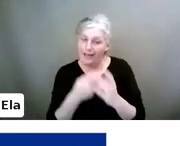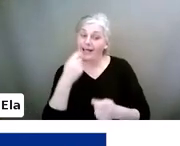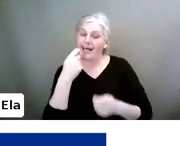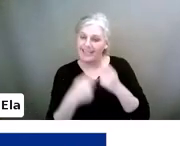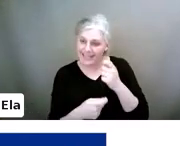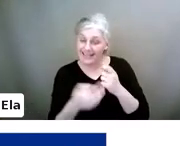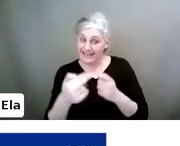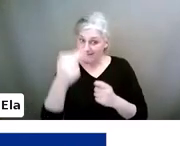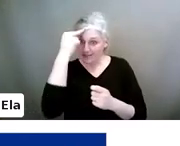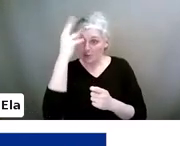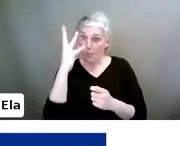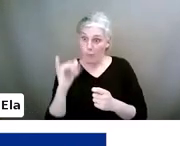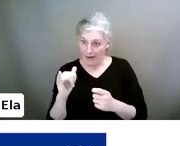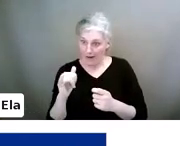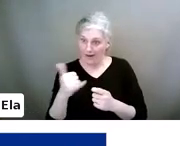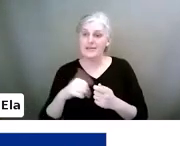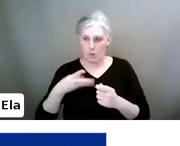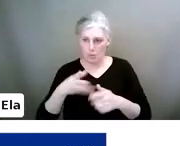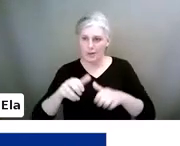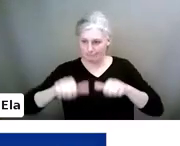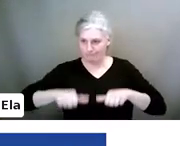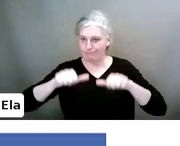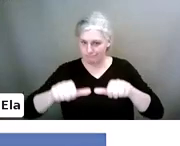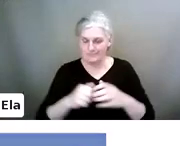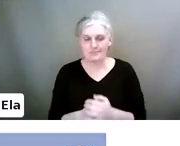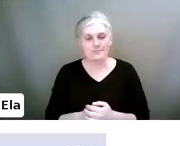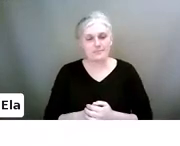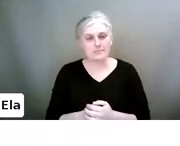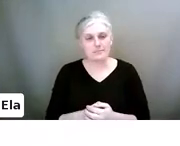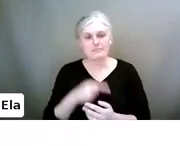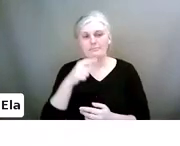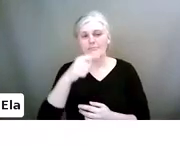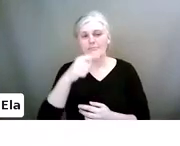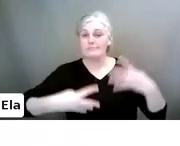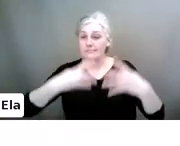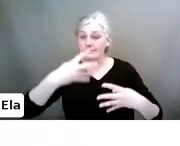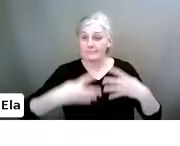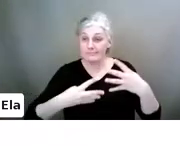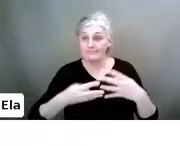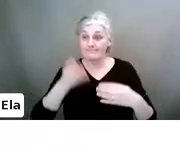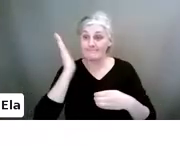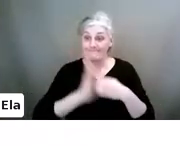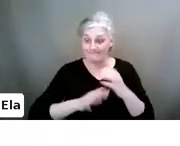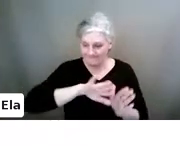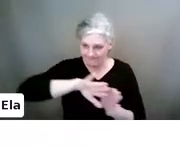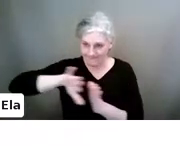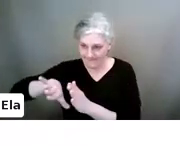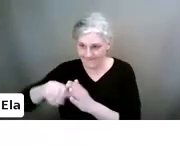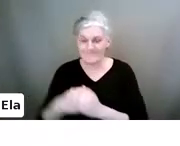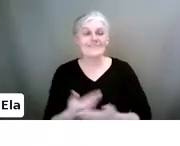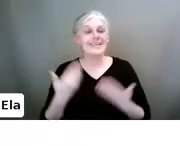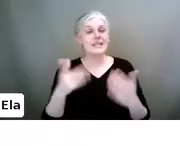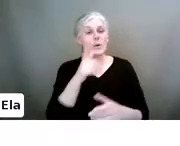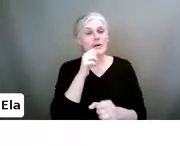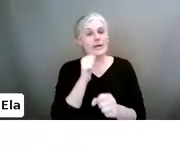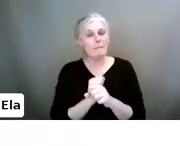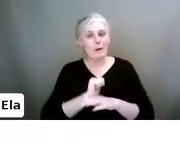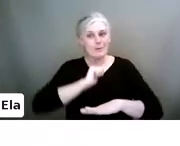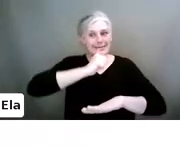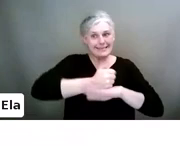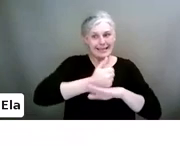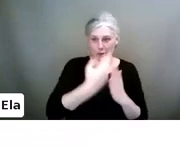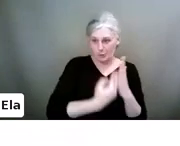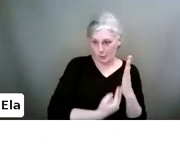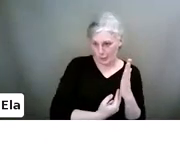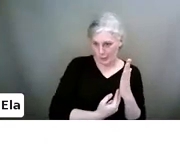them. OK, so there are the statistics. That's over. However, let's talk about setting the rules.